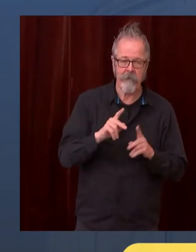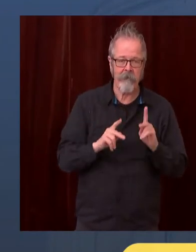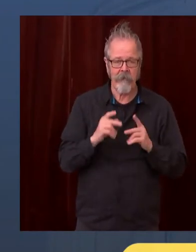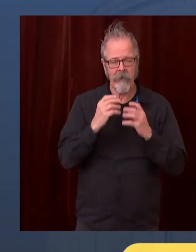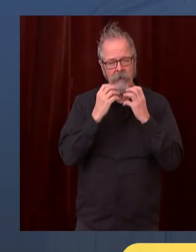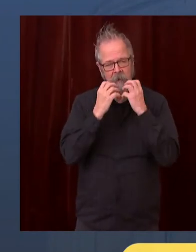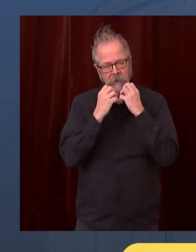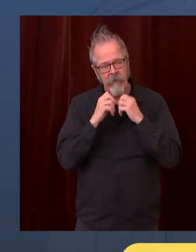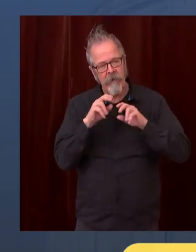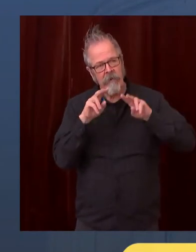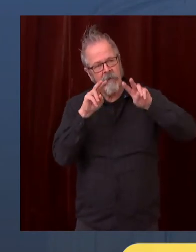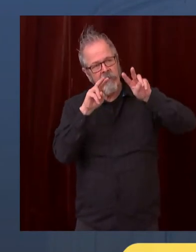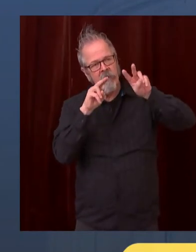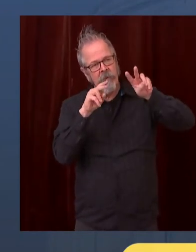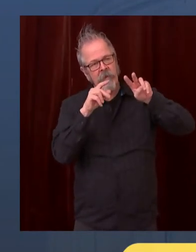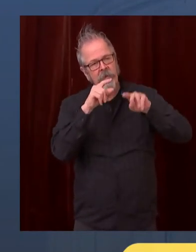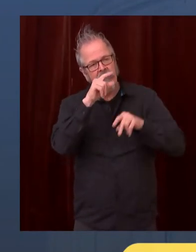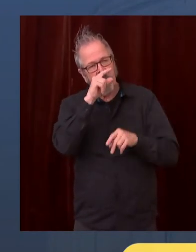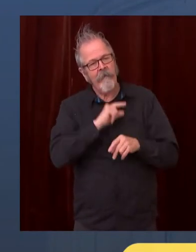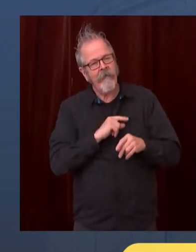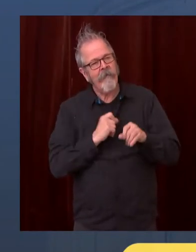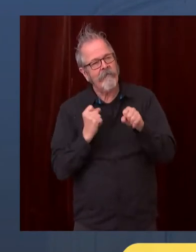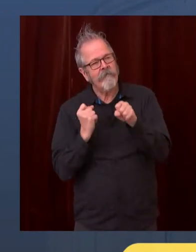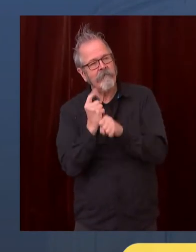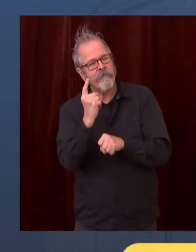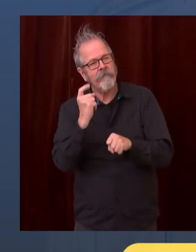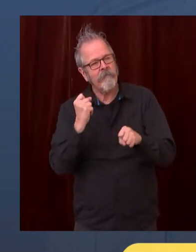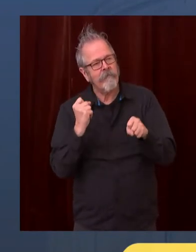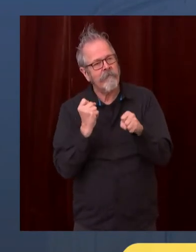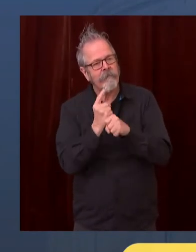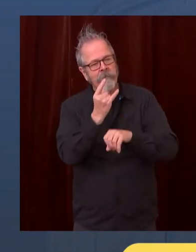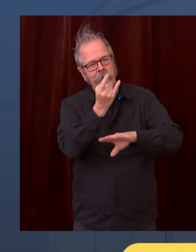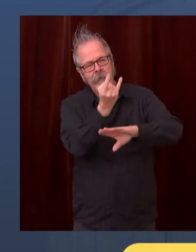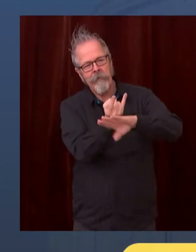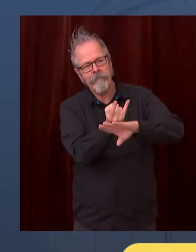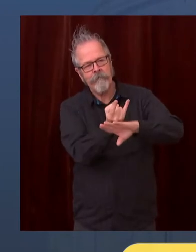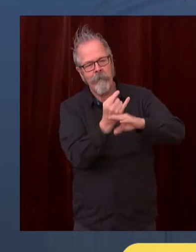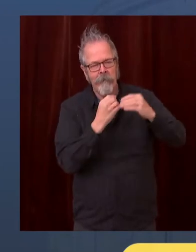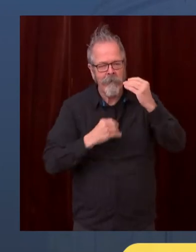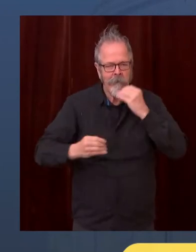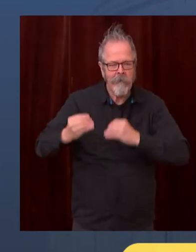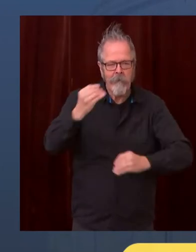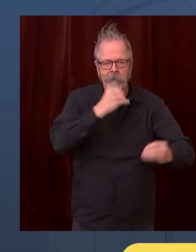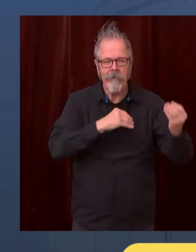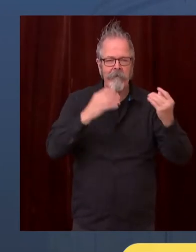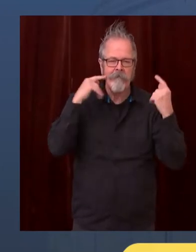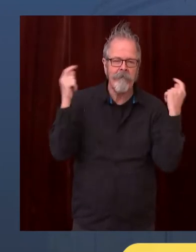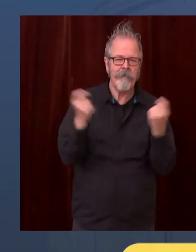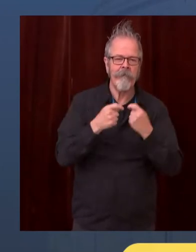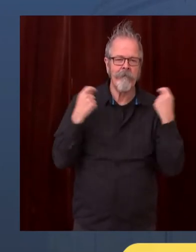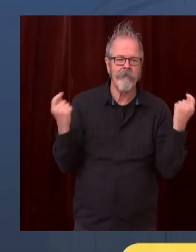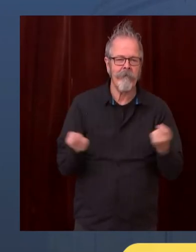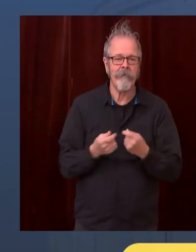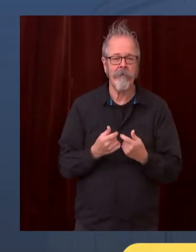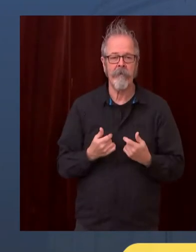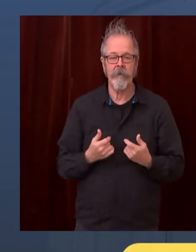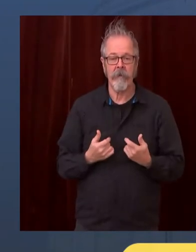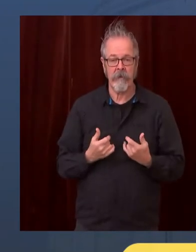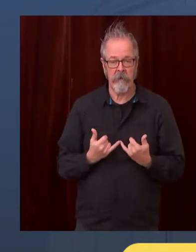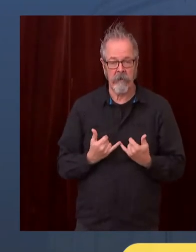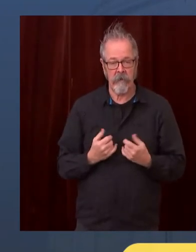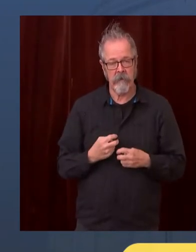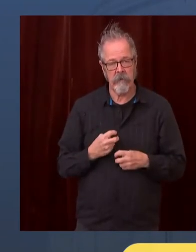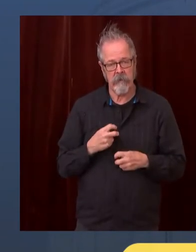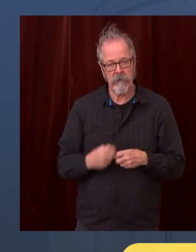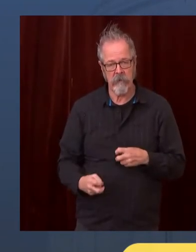this is going to be some tough decisions about Thanksgiving this year, but there are some decisions that need to be made. So if you